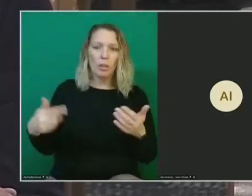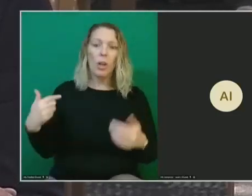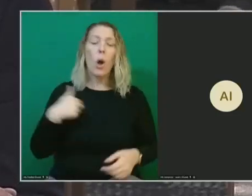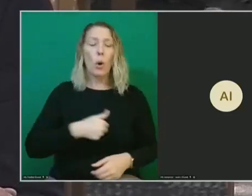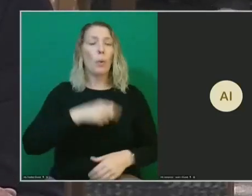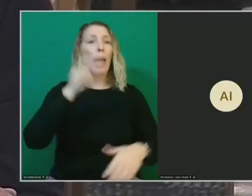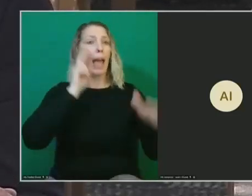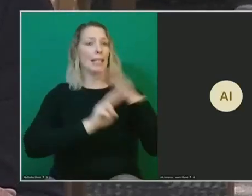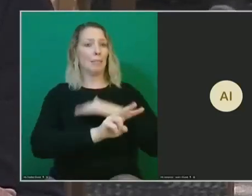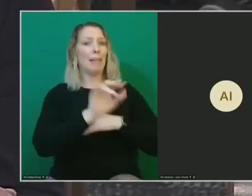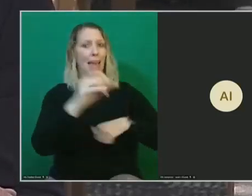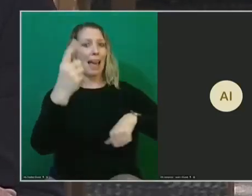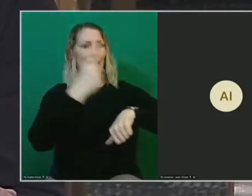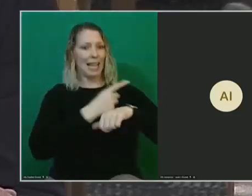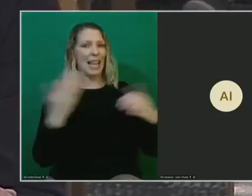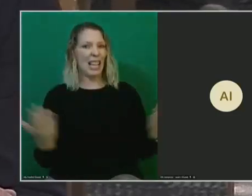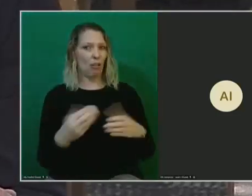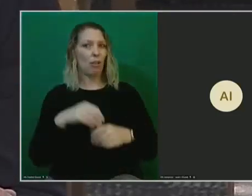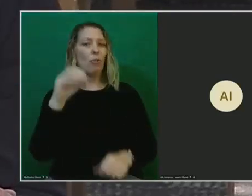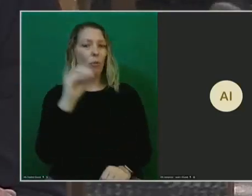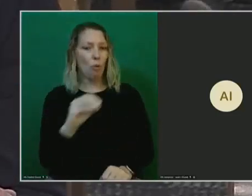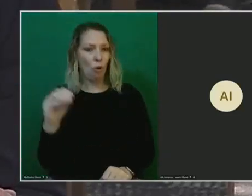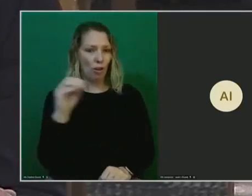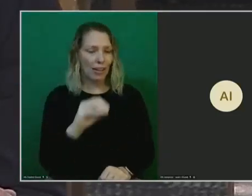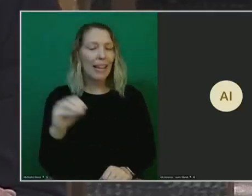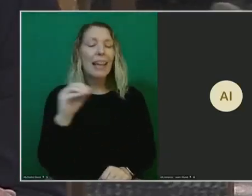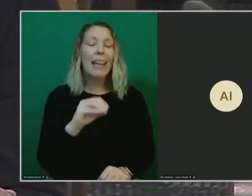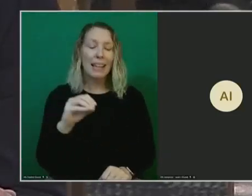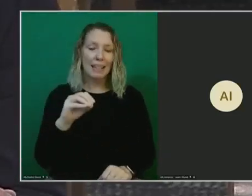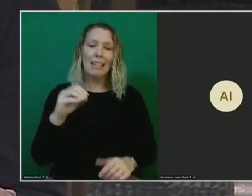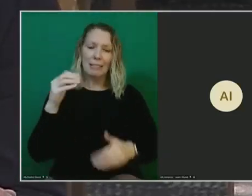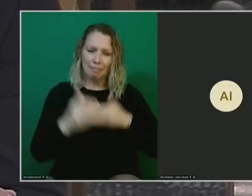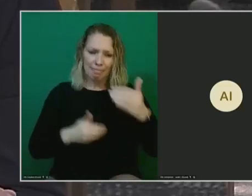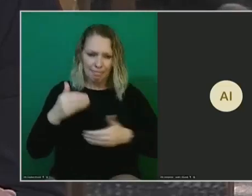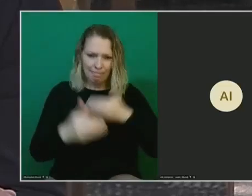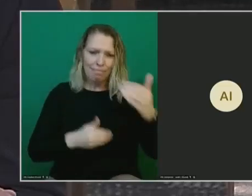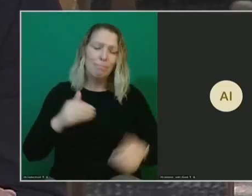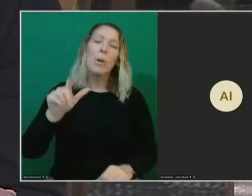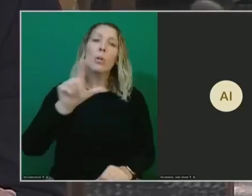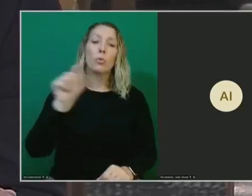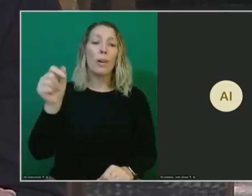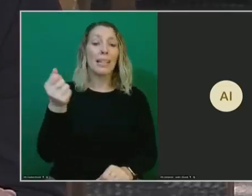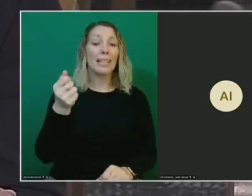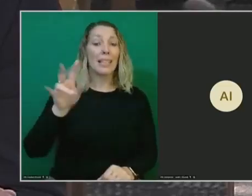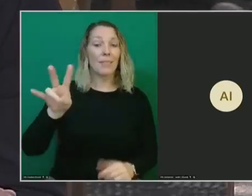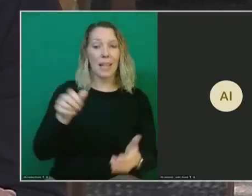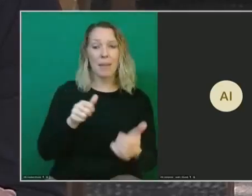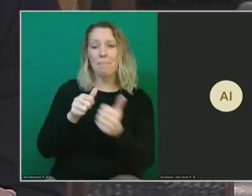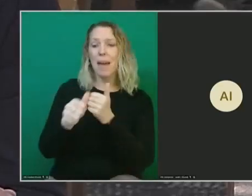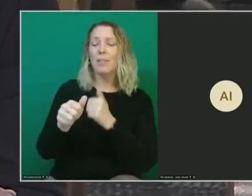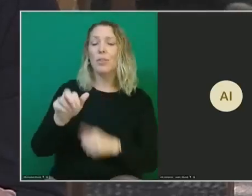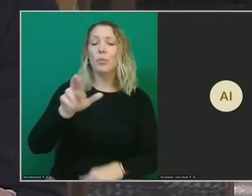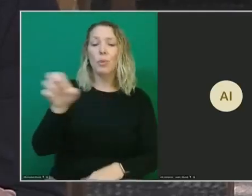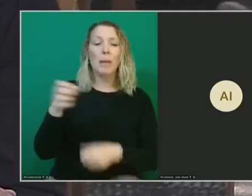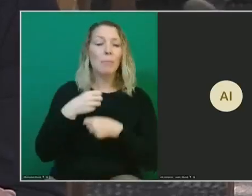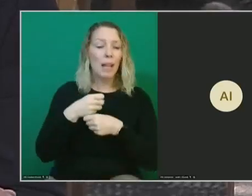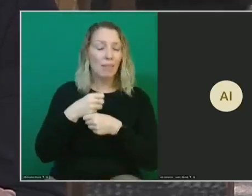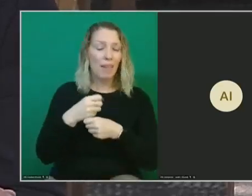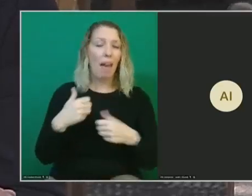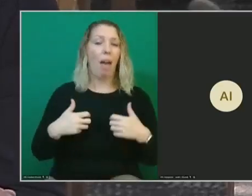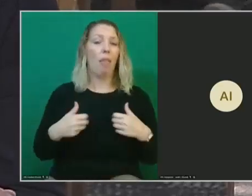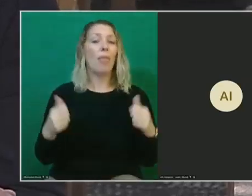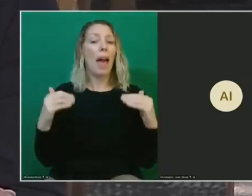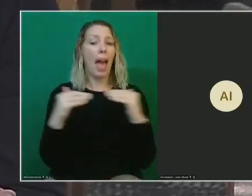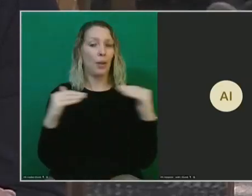day here in Oregon and took significant steps in 2017 by passing the Reproductive Health Equity Act to